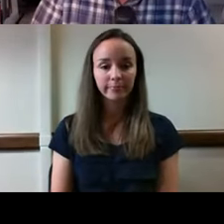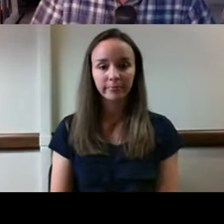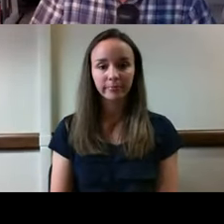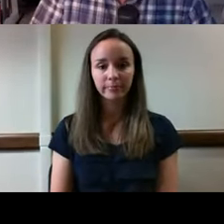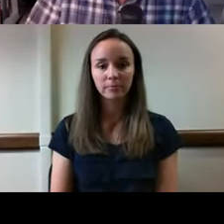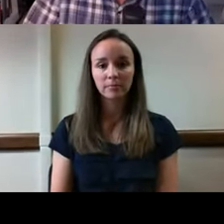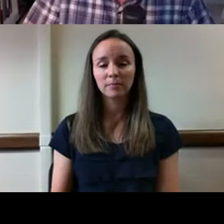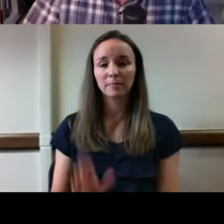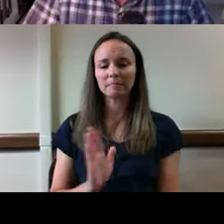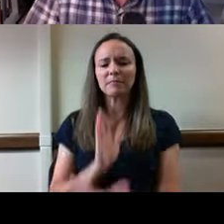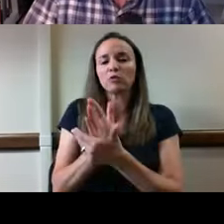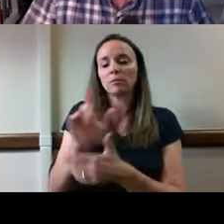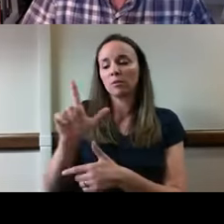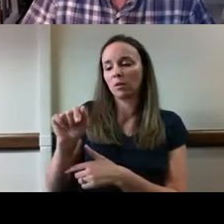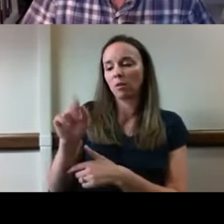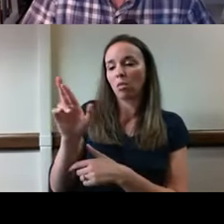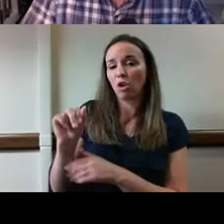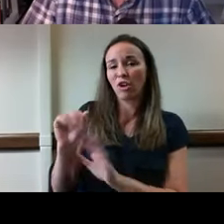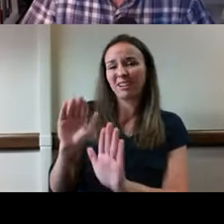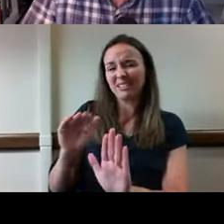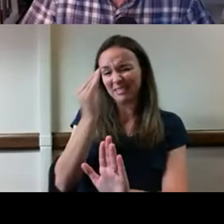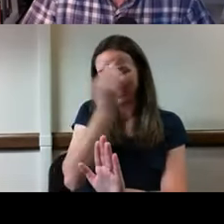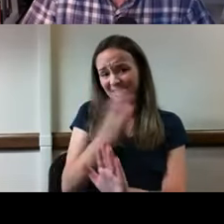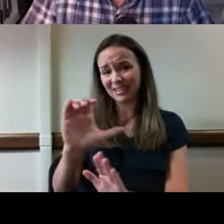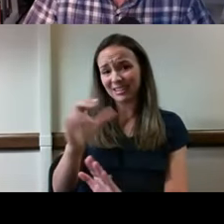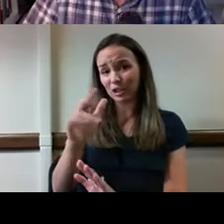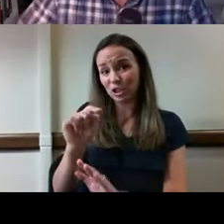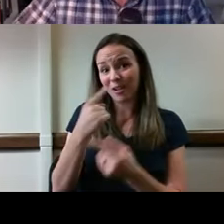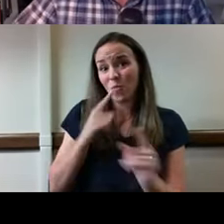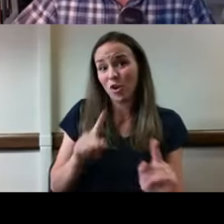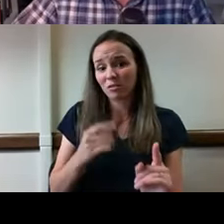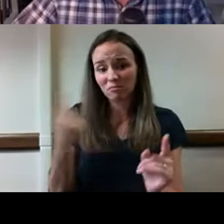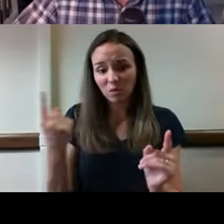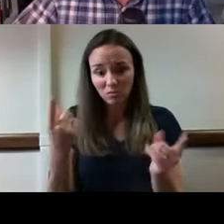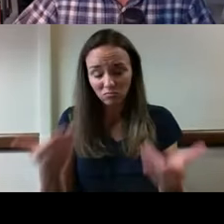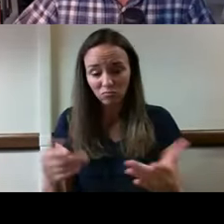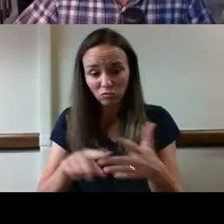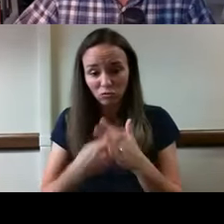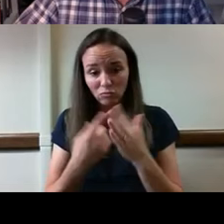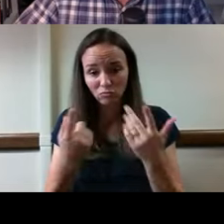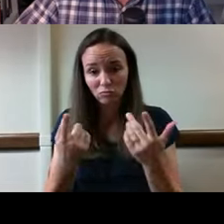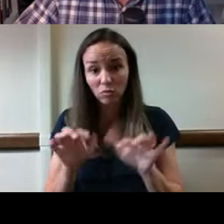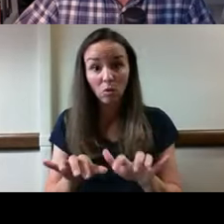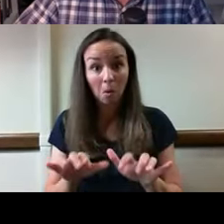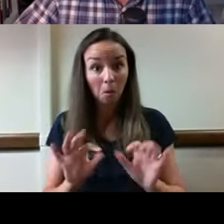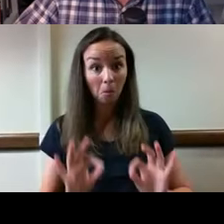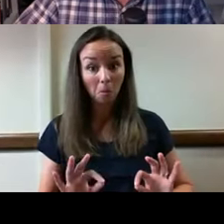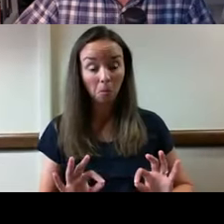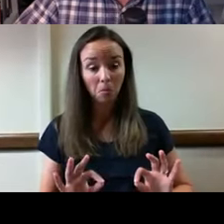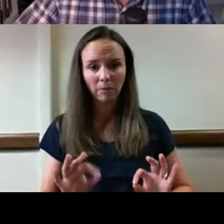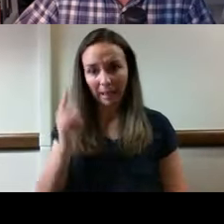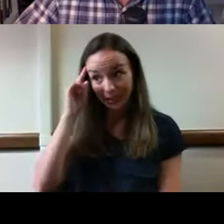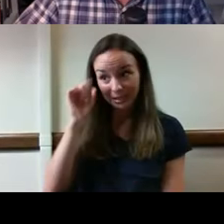This is Laura. believe the app should be fixed if someone wants to give it a test. great. So chat's up and running now? Should be.